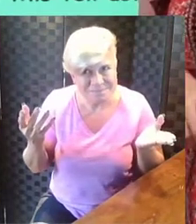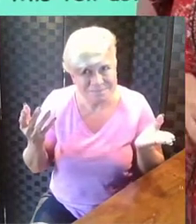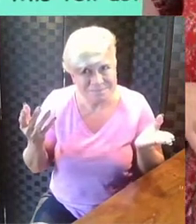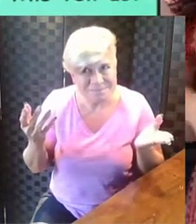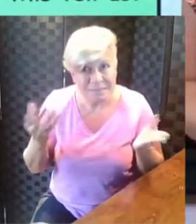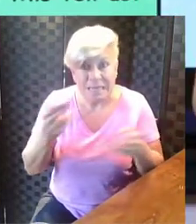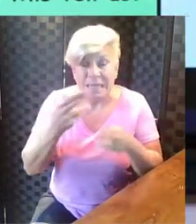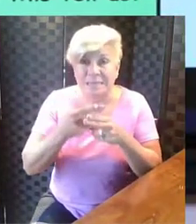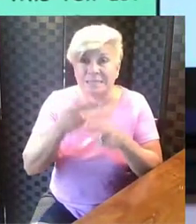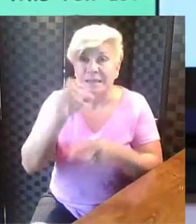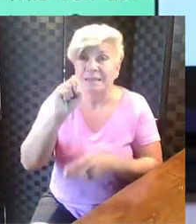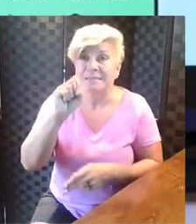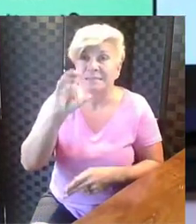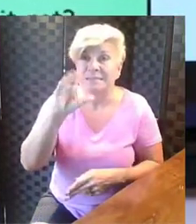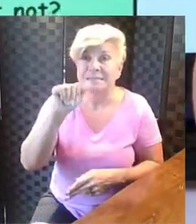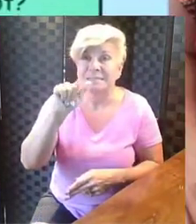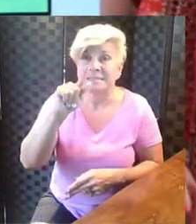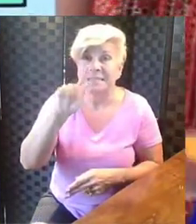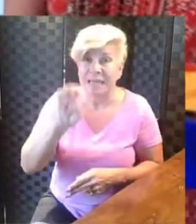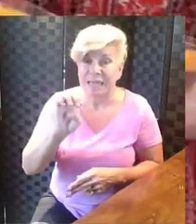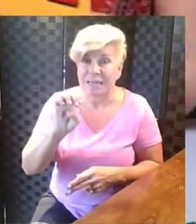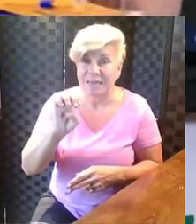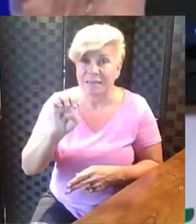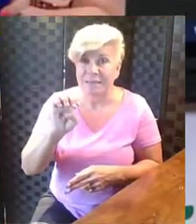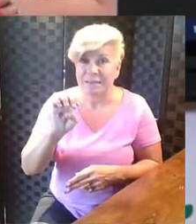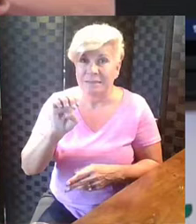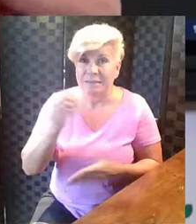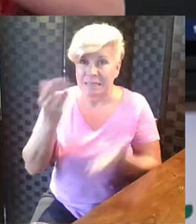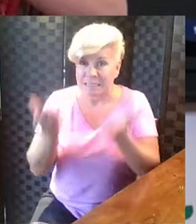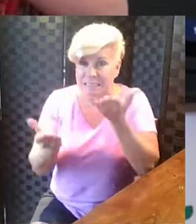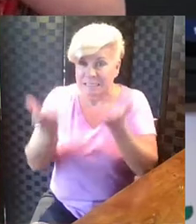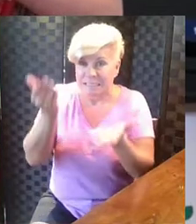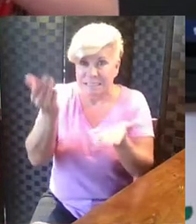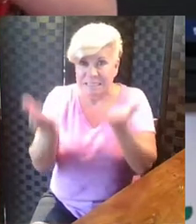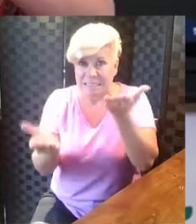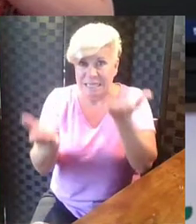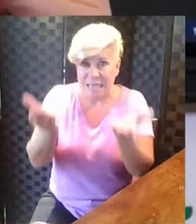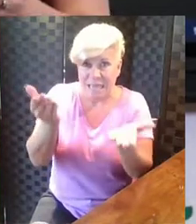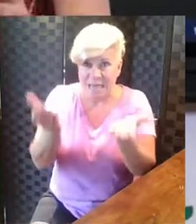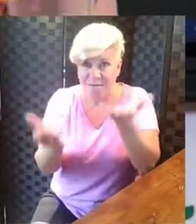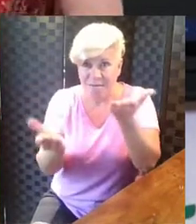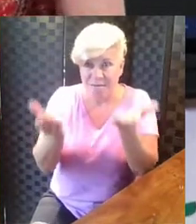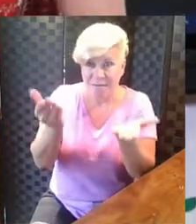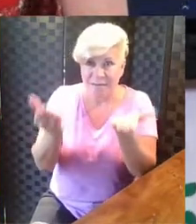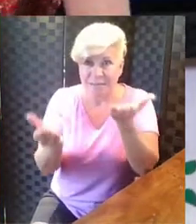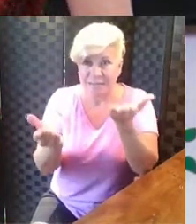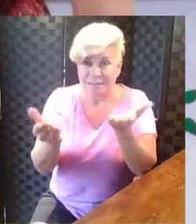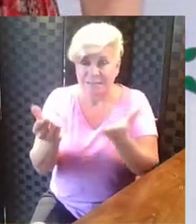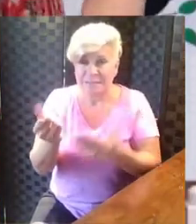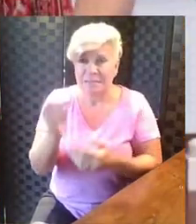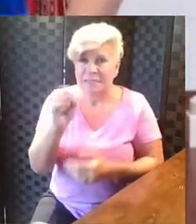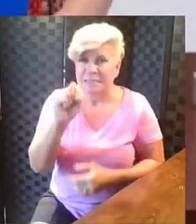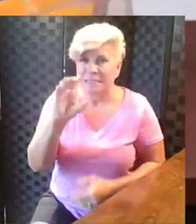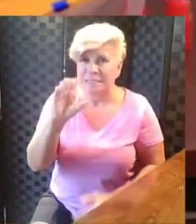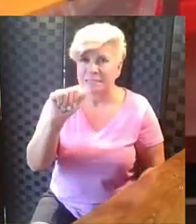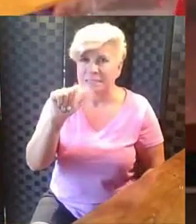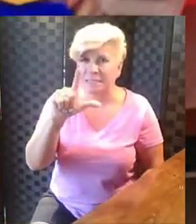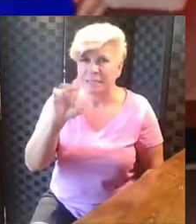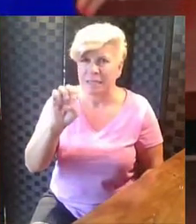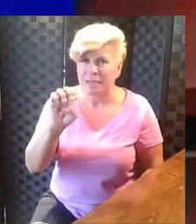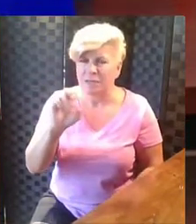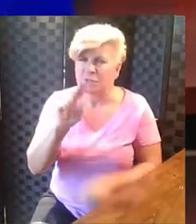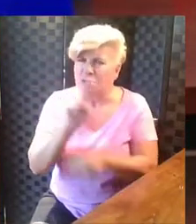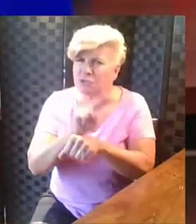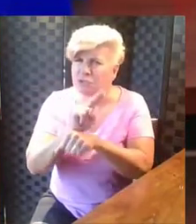Right, it's called a scale. And I happen to have a scale right here. Now what do you use a